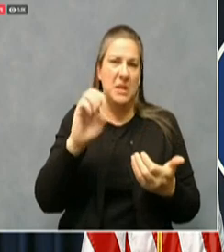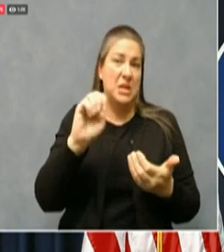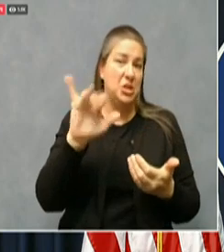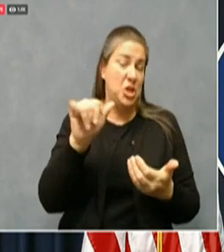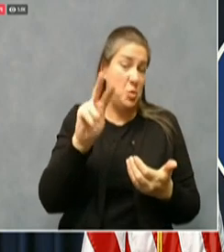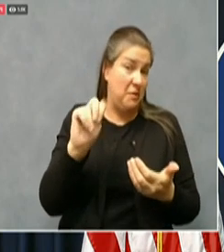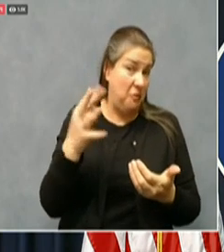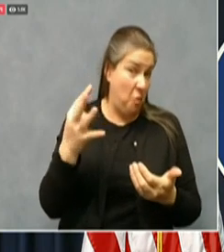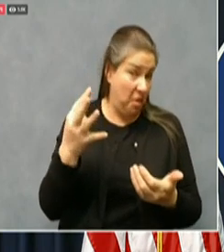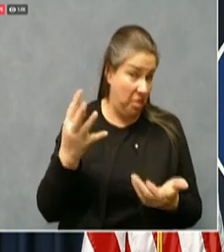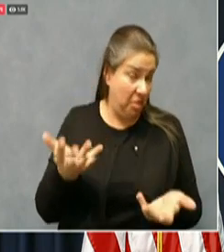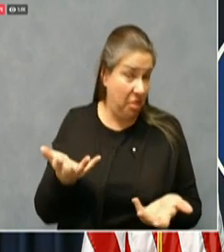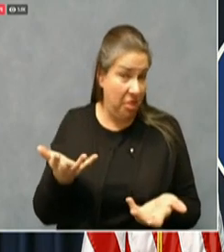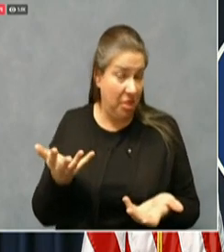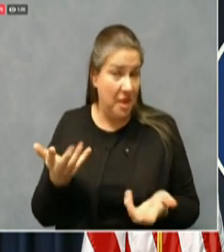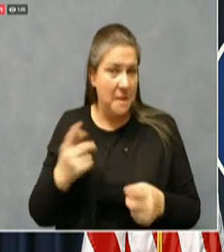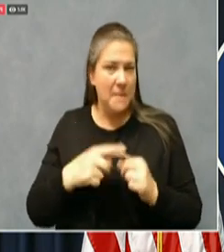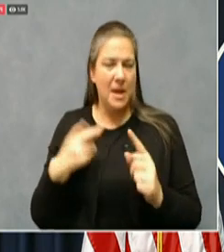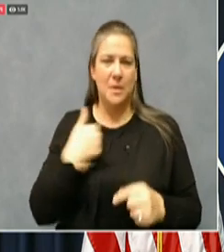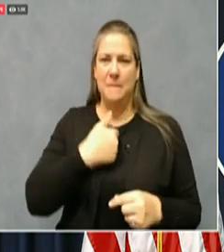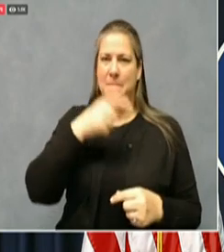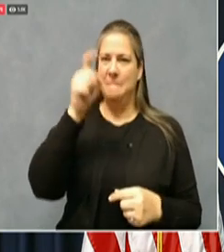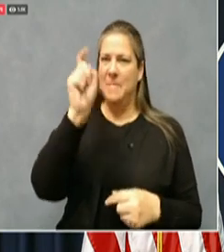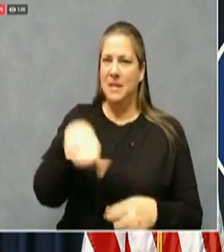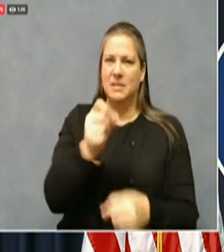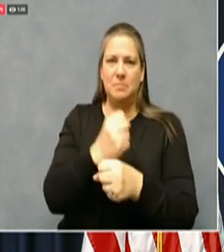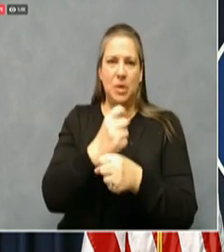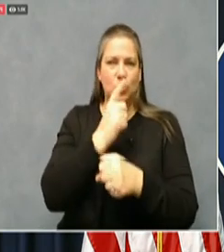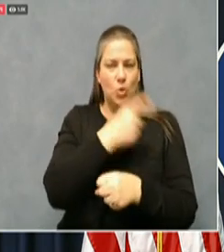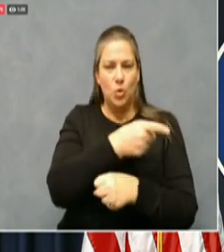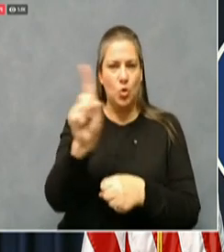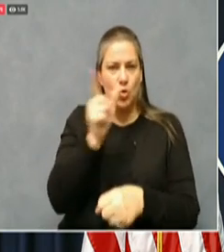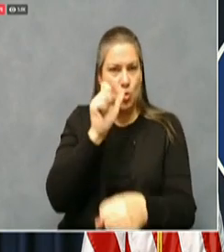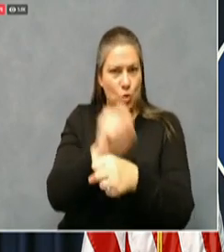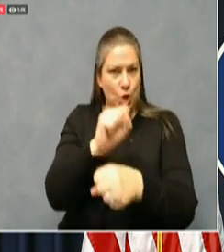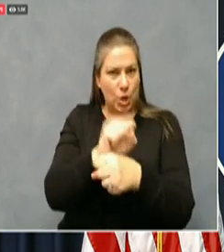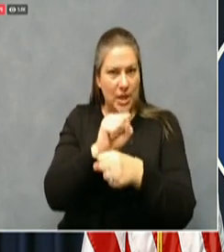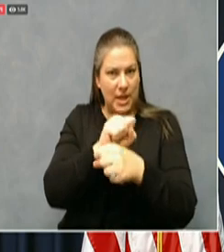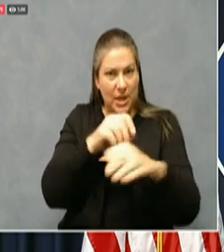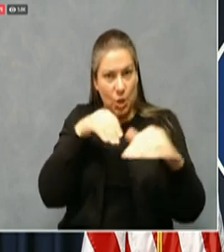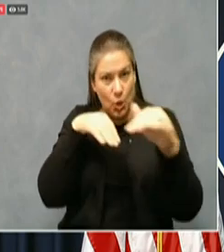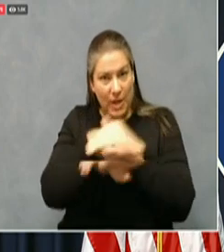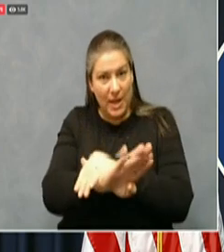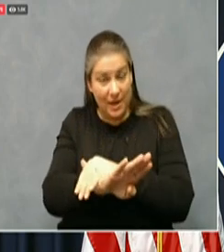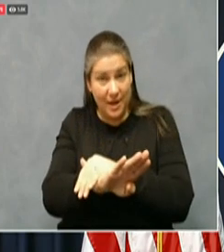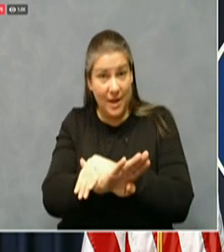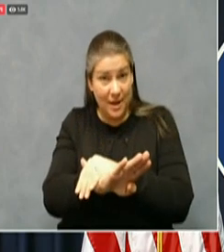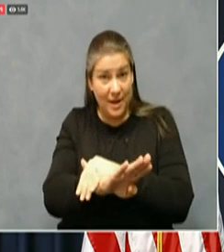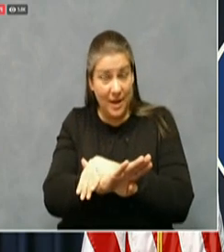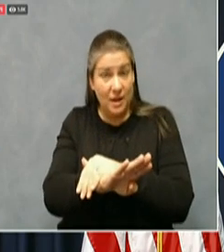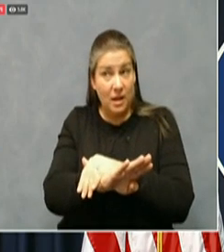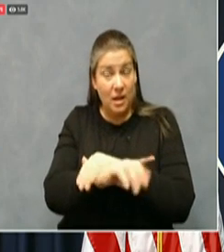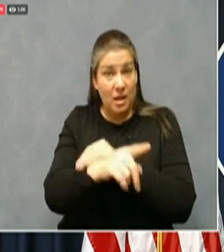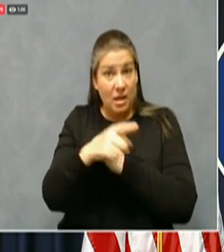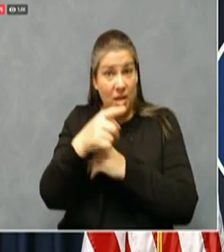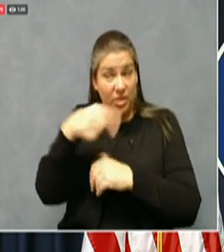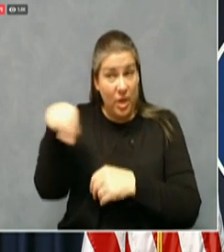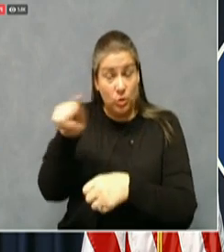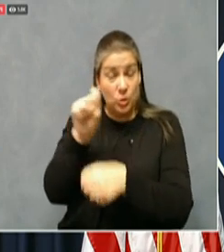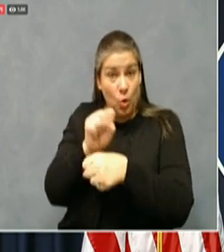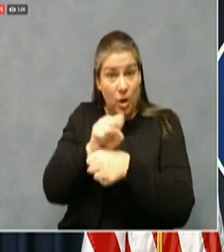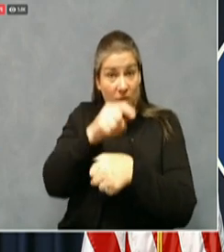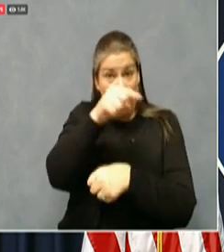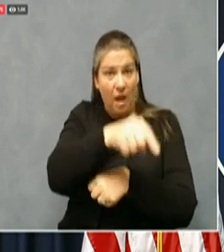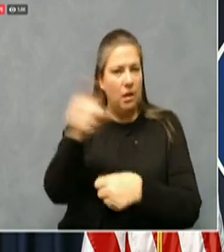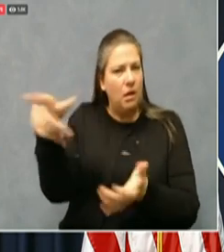have to do is ensure that those employees who go into the building who are really at risk have